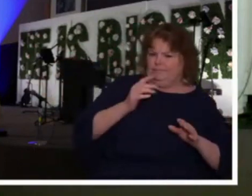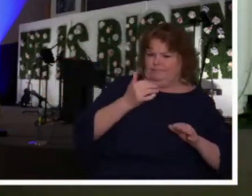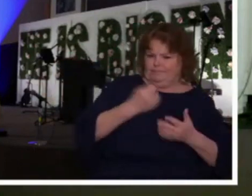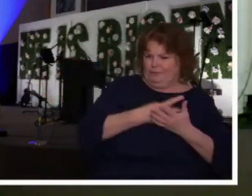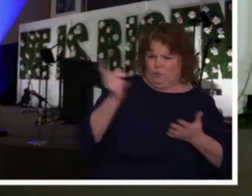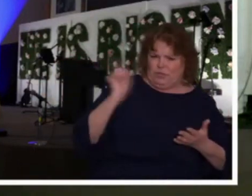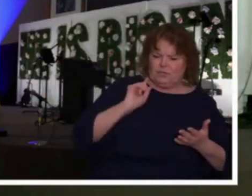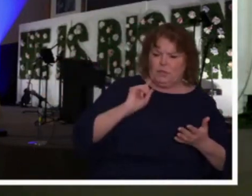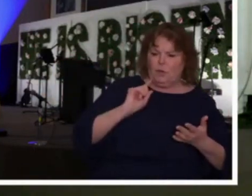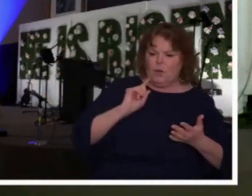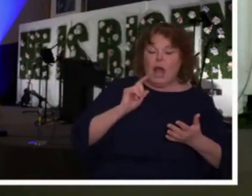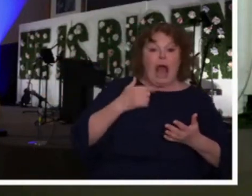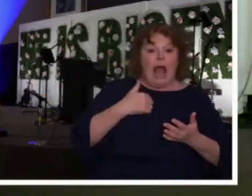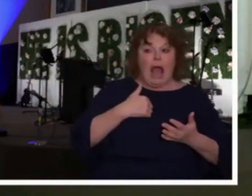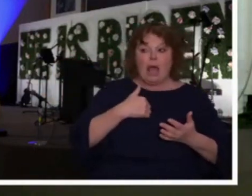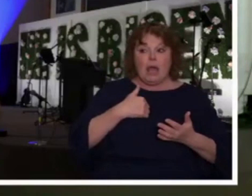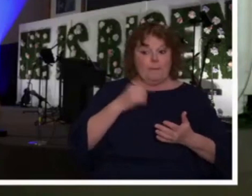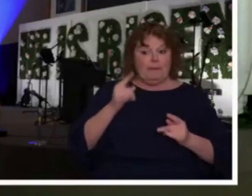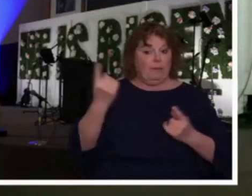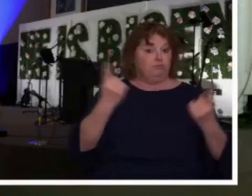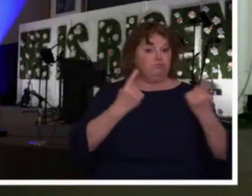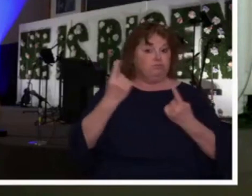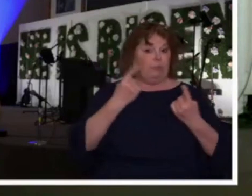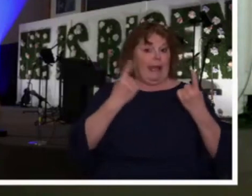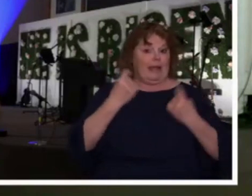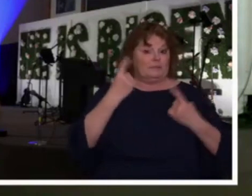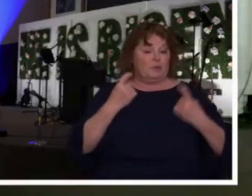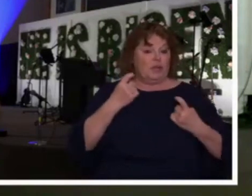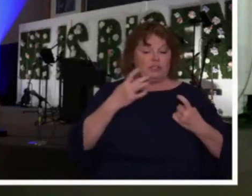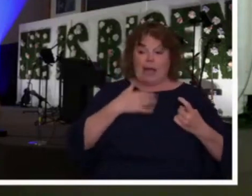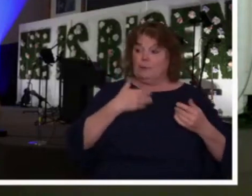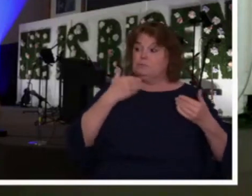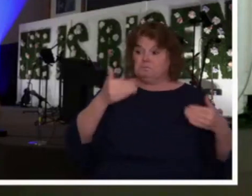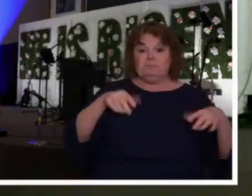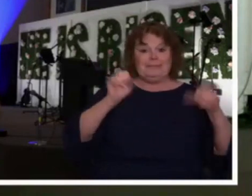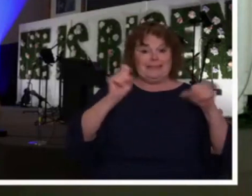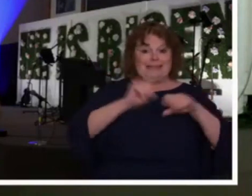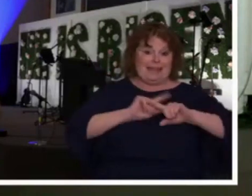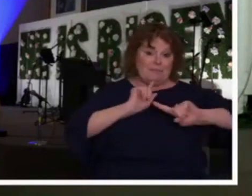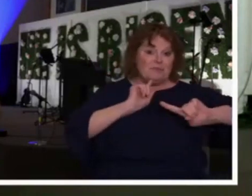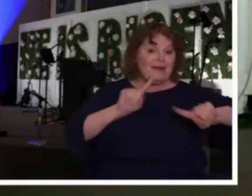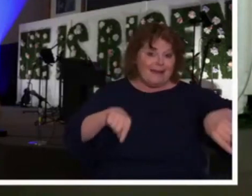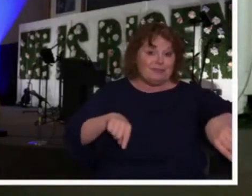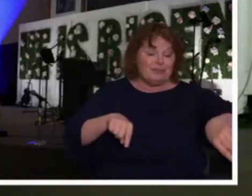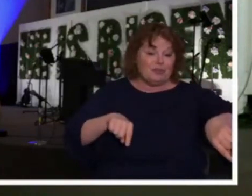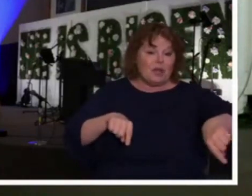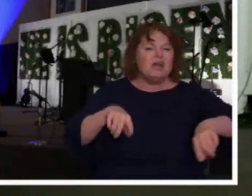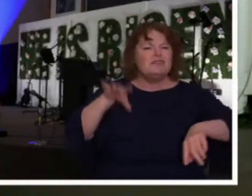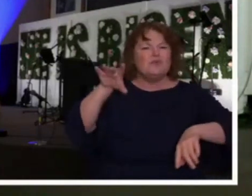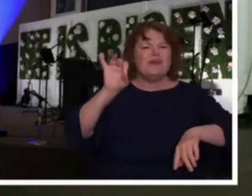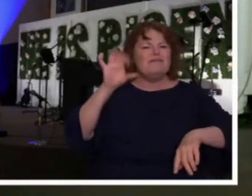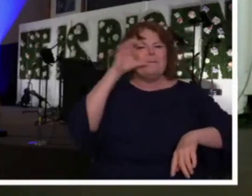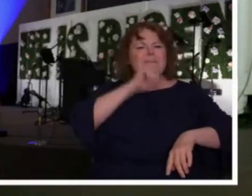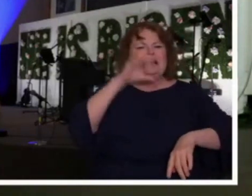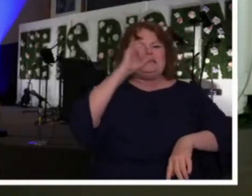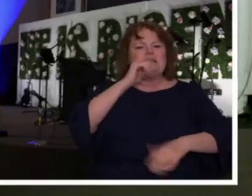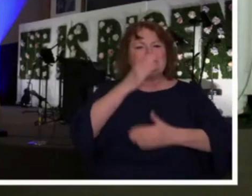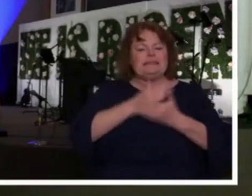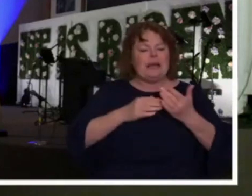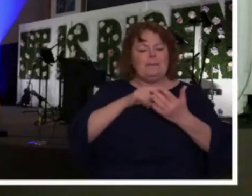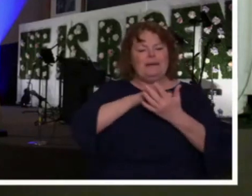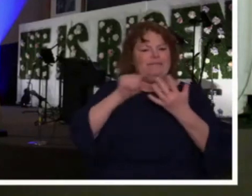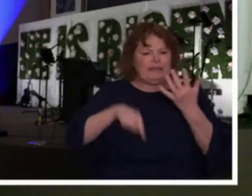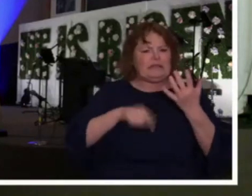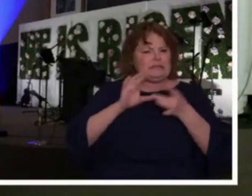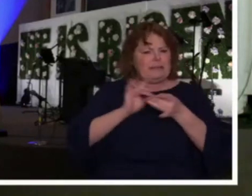And some of what has taken place last week and this week, and for those of you that may not have been a part of this, you can certainly go online and catch up with everything,